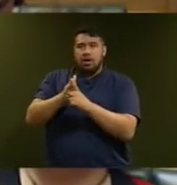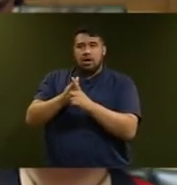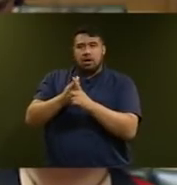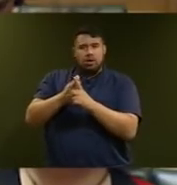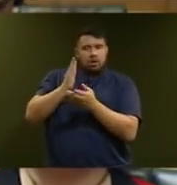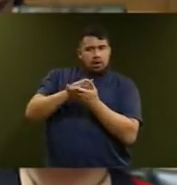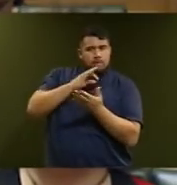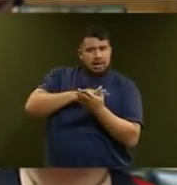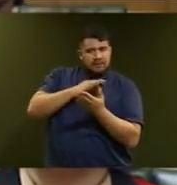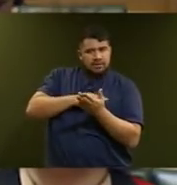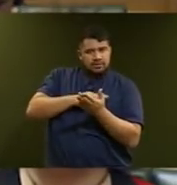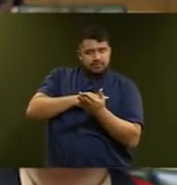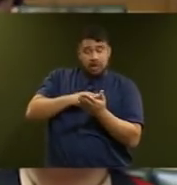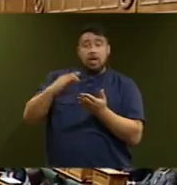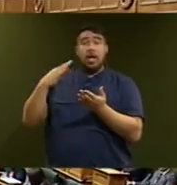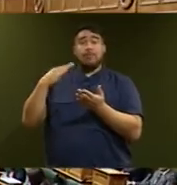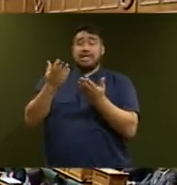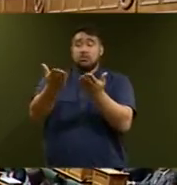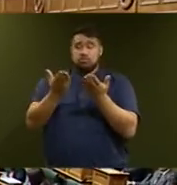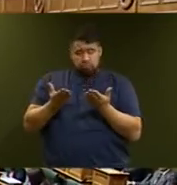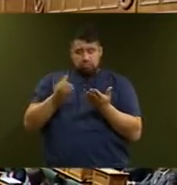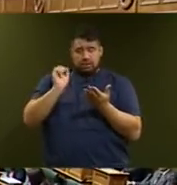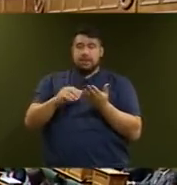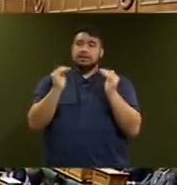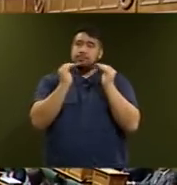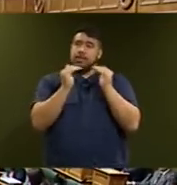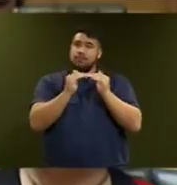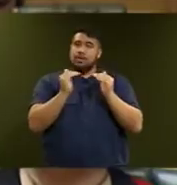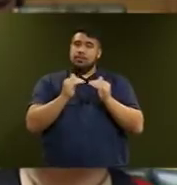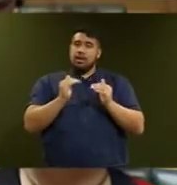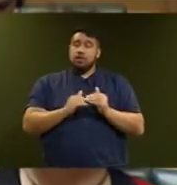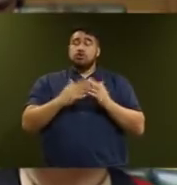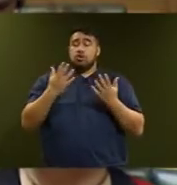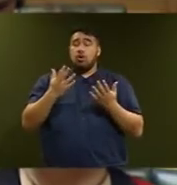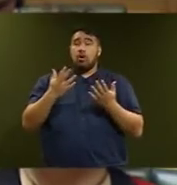satisfied those criteria. So I made the decision under the law.